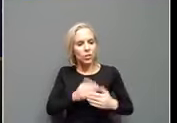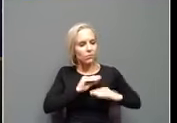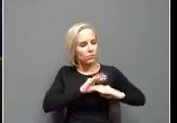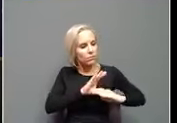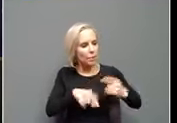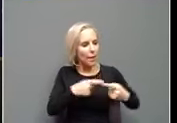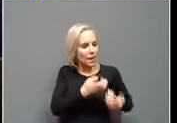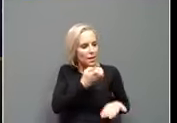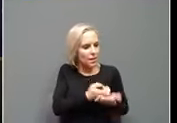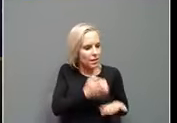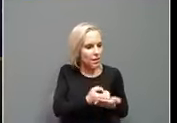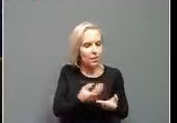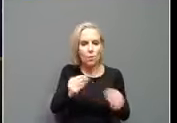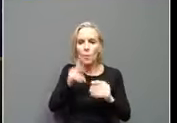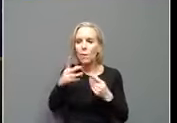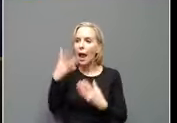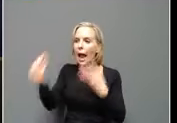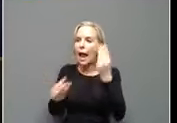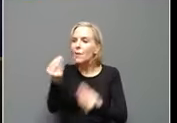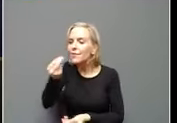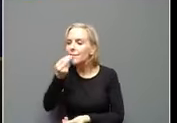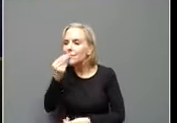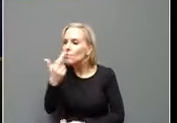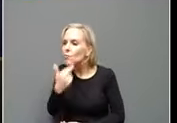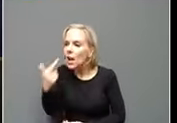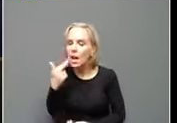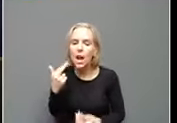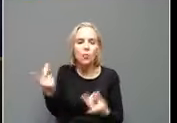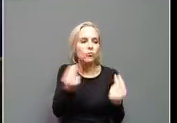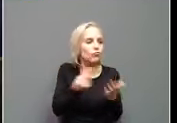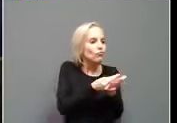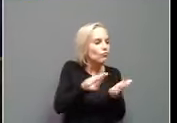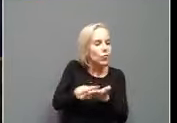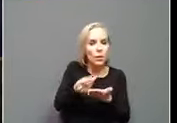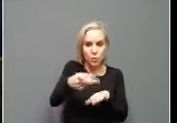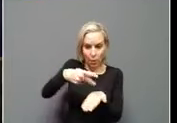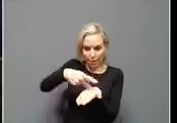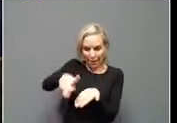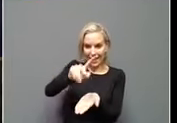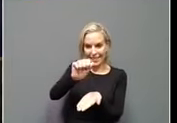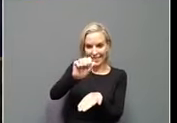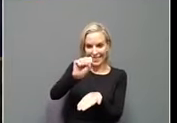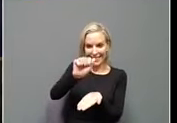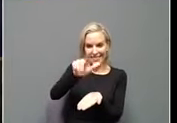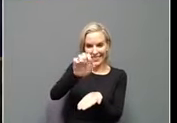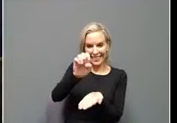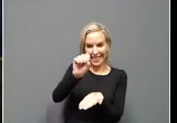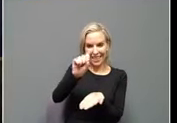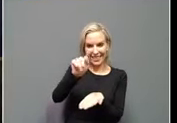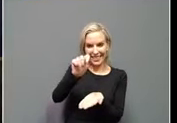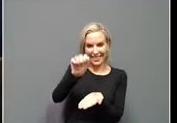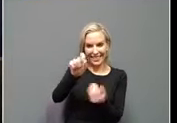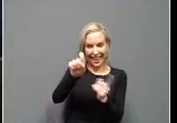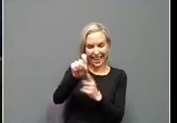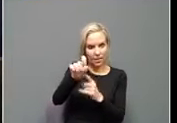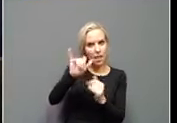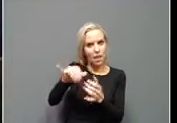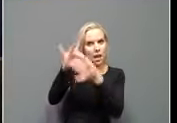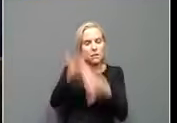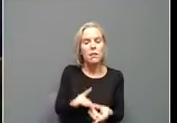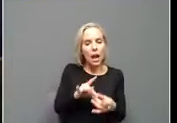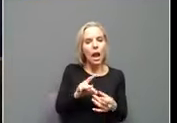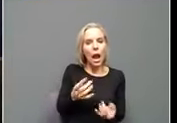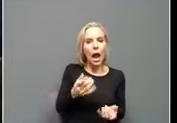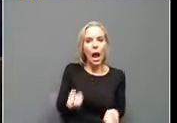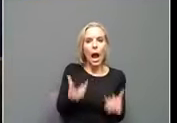people were in restaurants. More people were everywhere that you pay sales tax, which is a direct indicator of how much